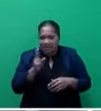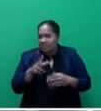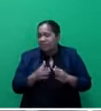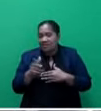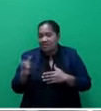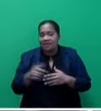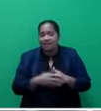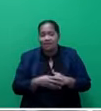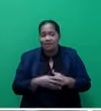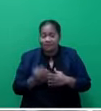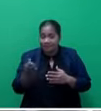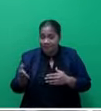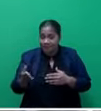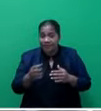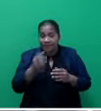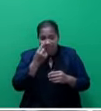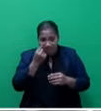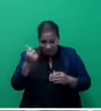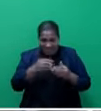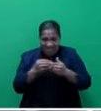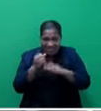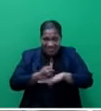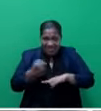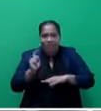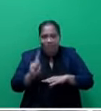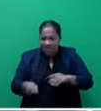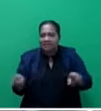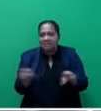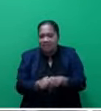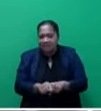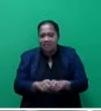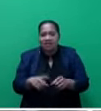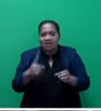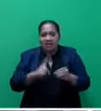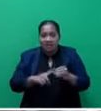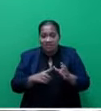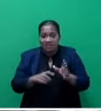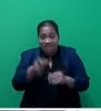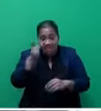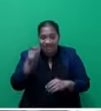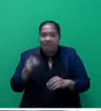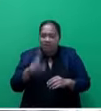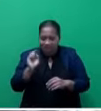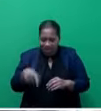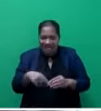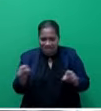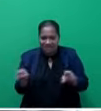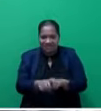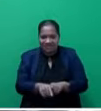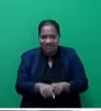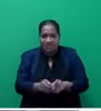government under the late Selesse Nian Garce. It is unfortunate, sir, that this initiative and allocation is no longer